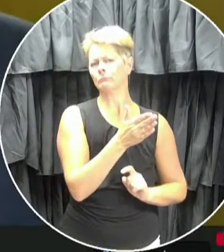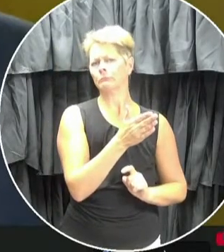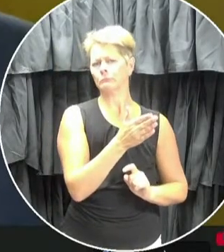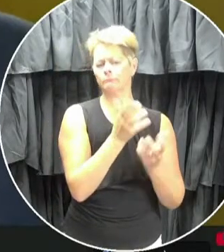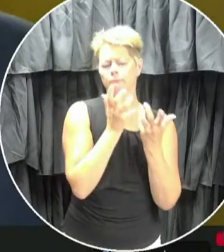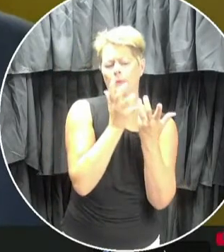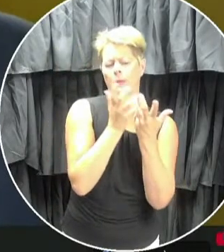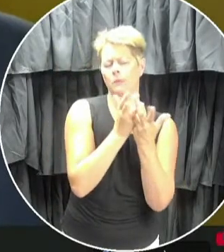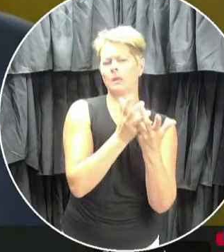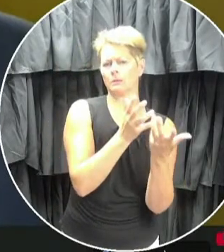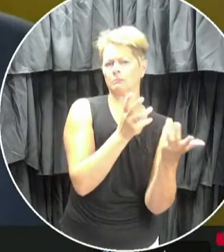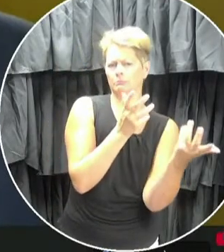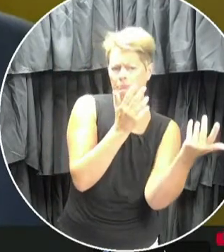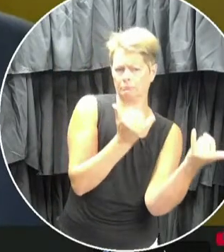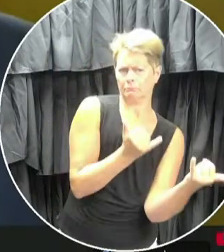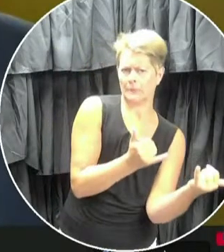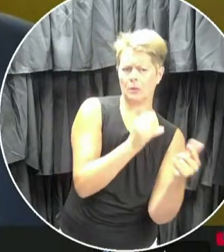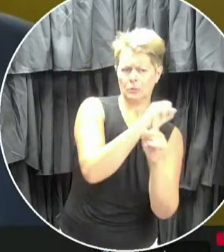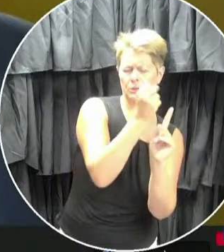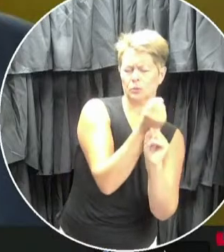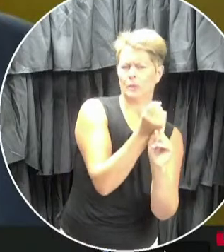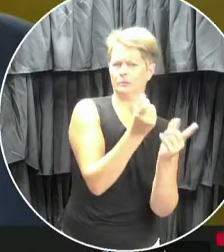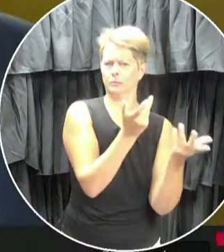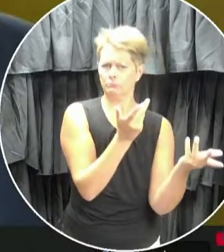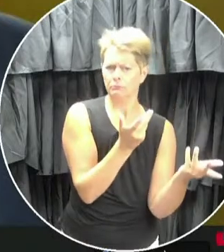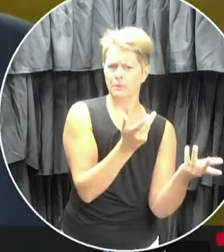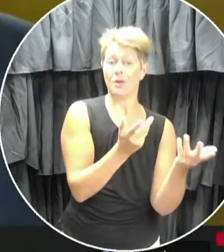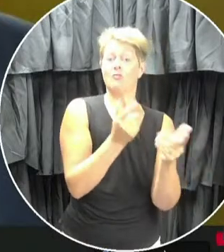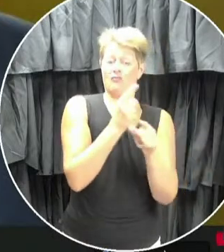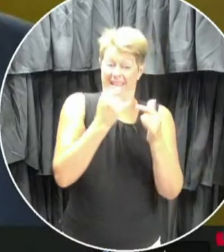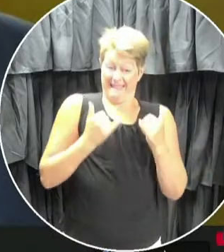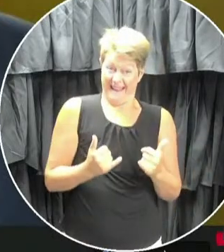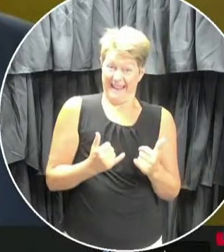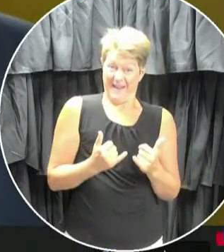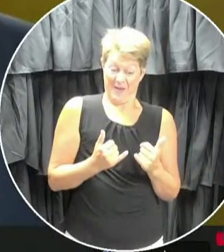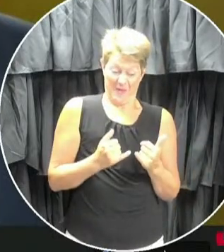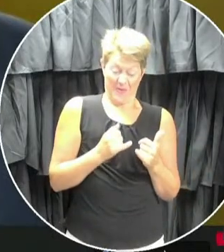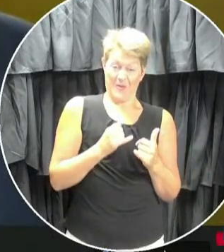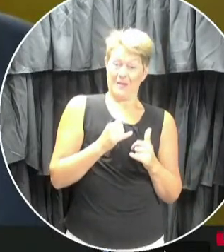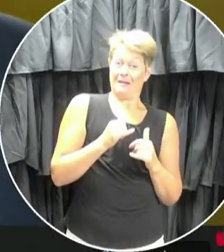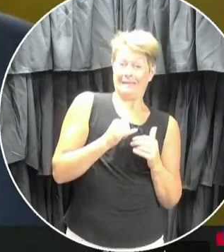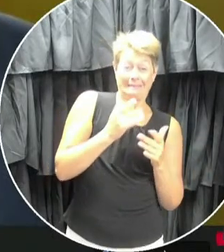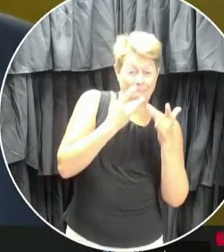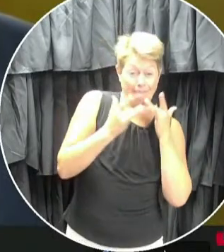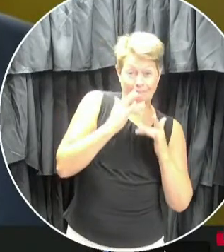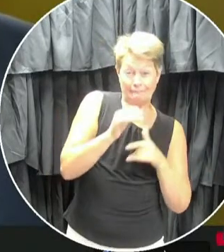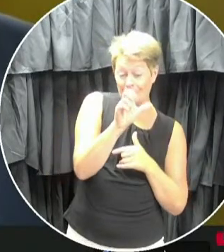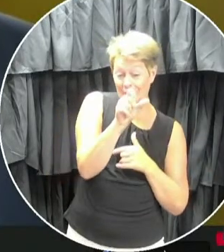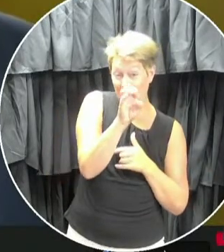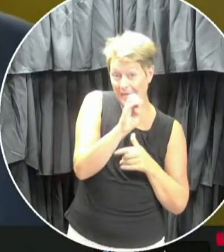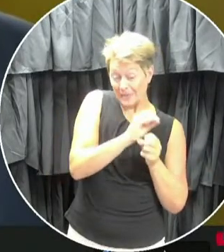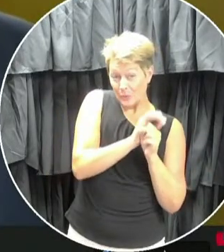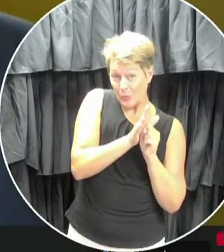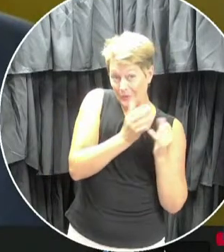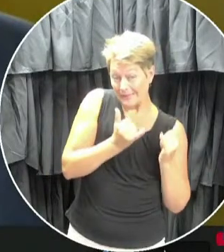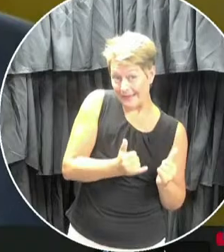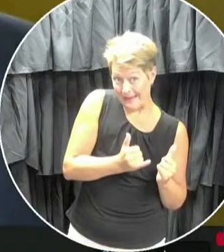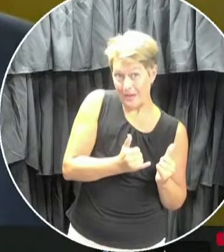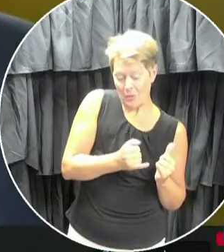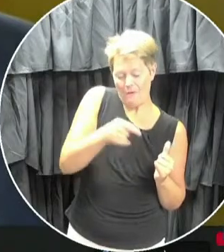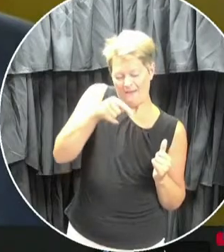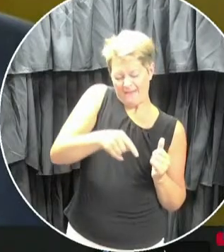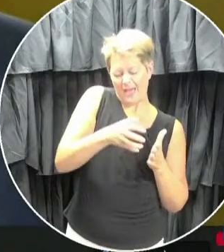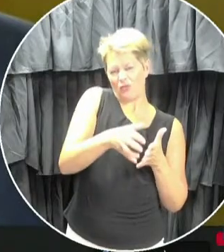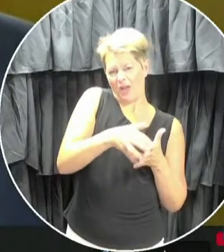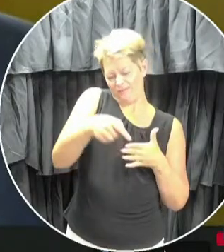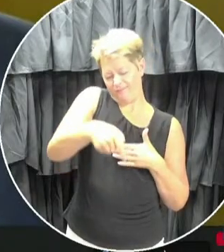the school year. But this is where we are right now on this date with the low prevalence of COVID-19 in our province. Our primary purpose